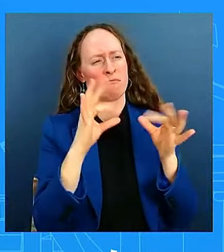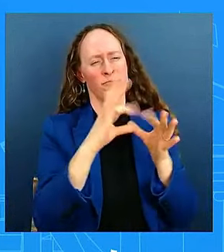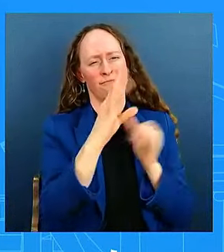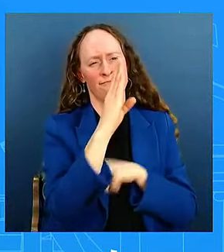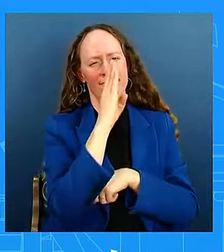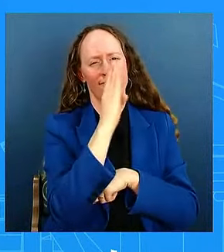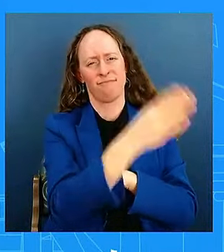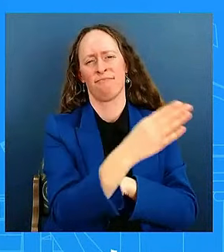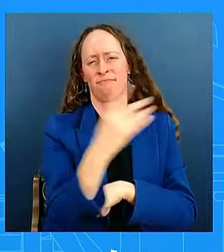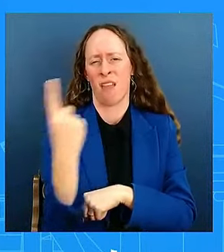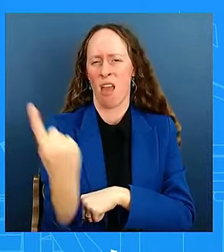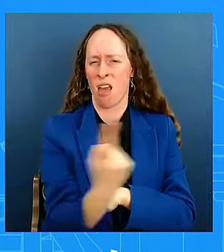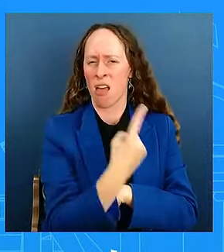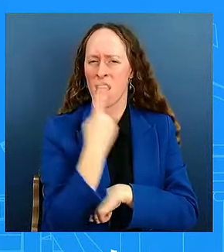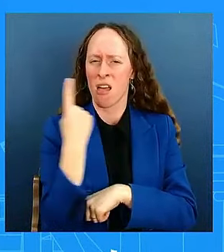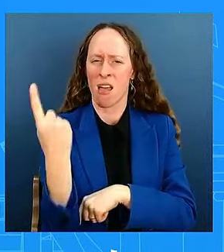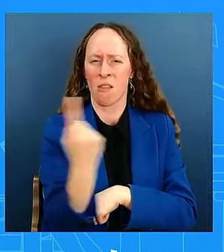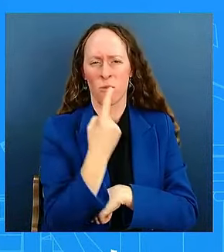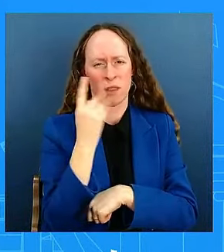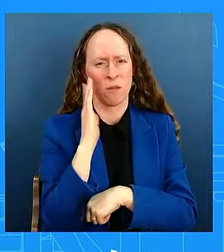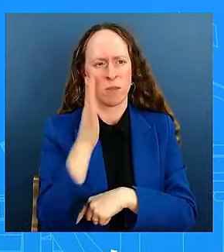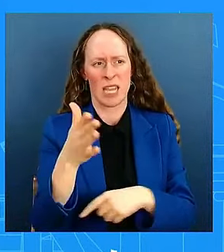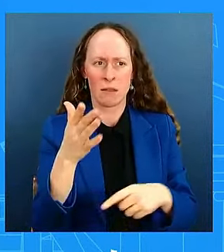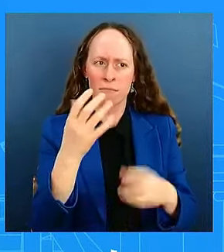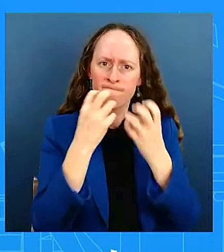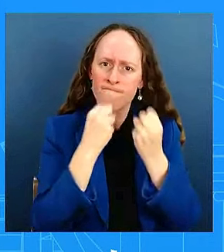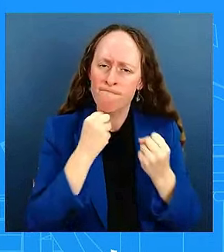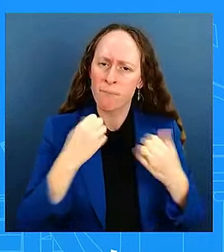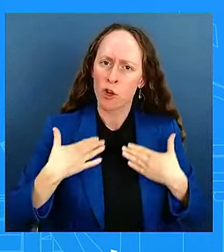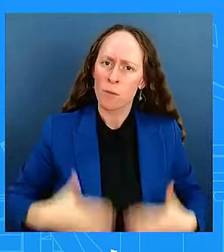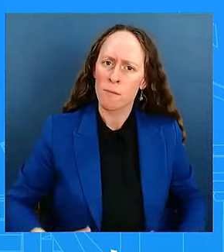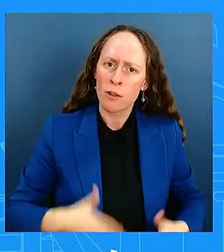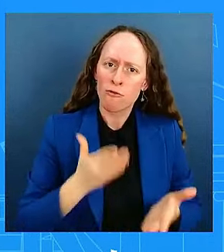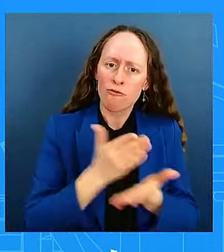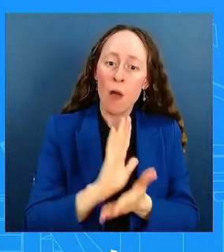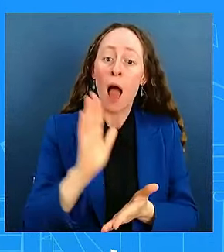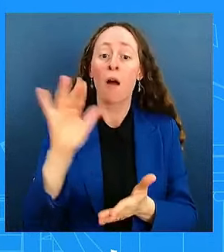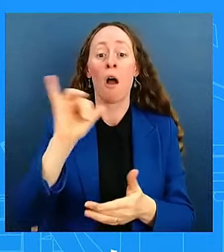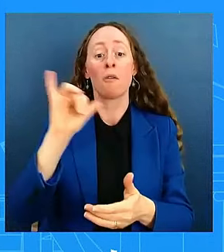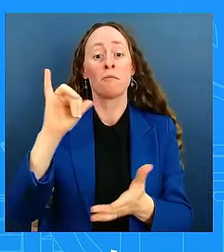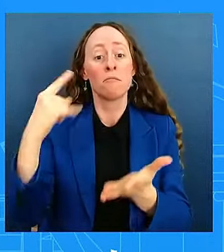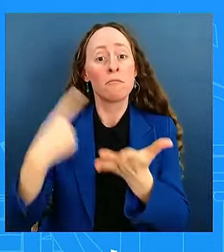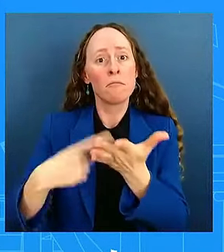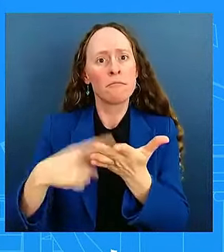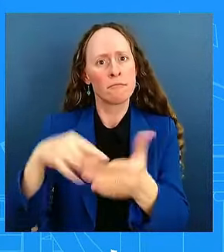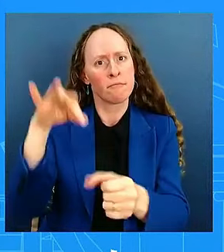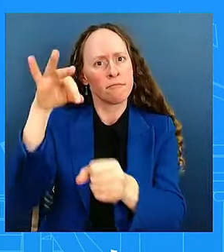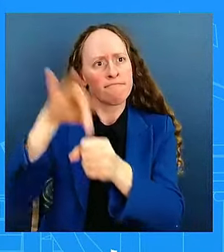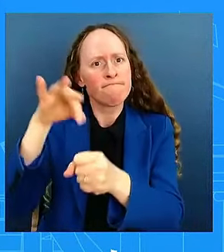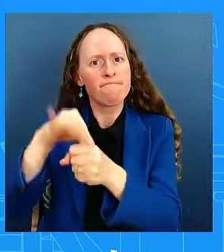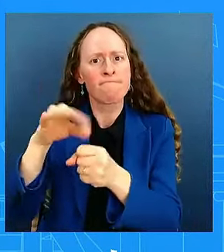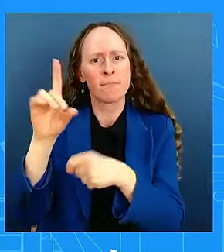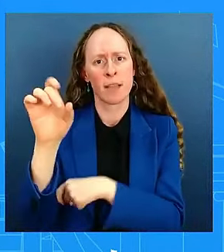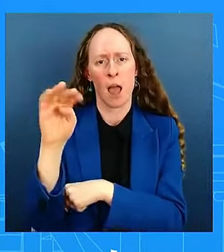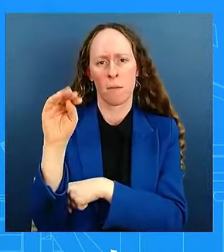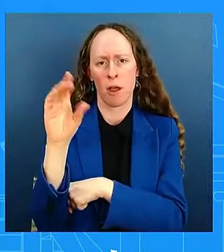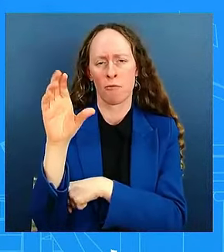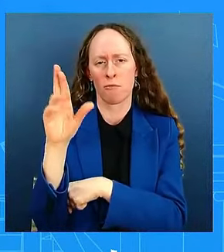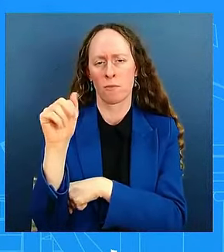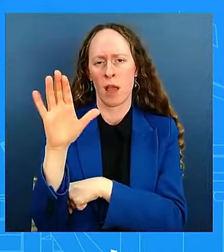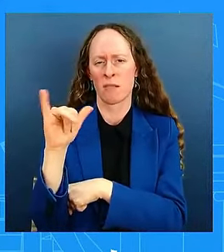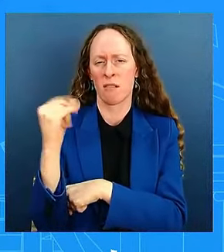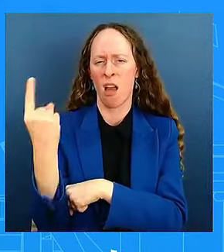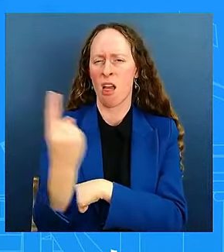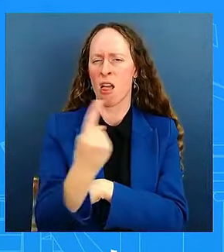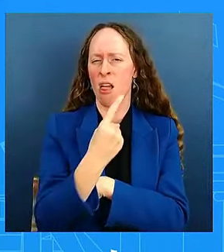conversation. And I could expect, that he will do the same in this upcoming trip. Uh, and so I don't have anything beyond that, but the president has never